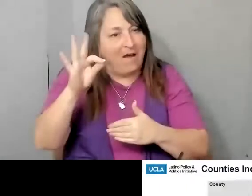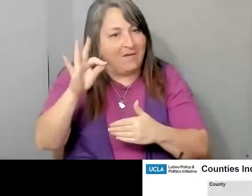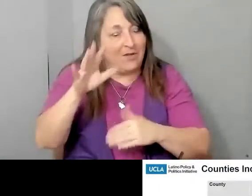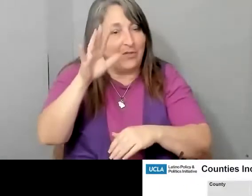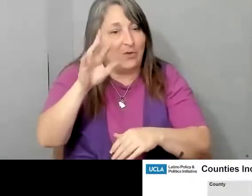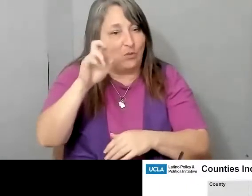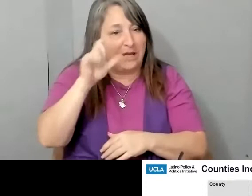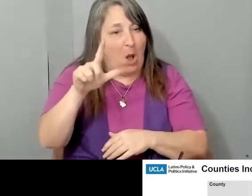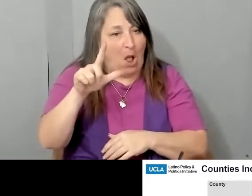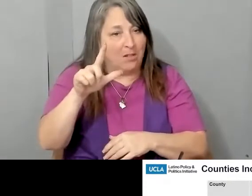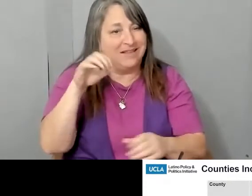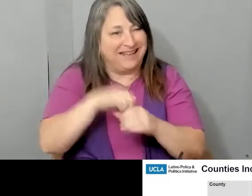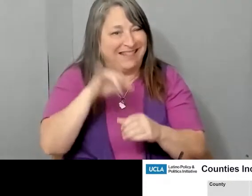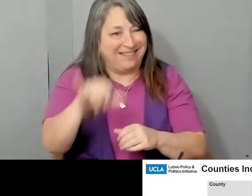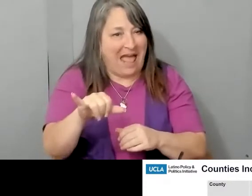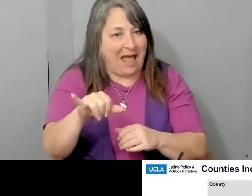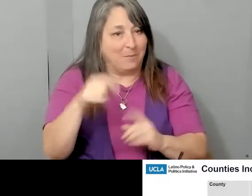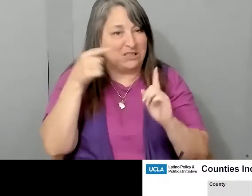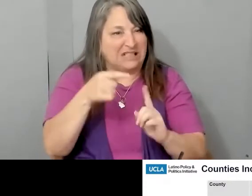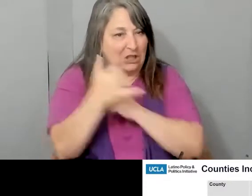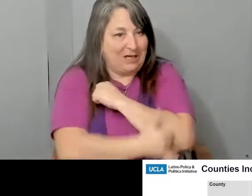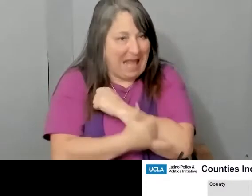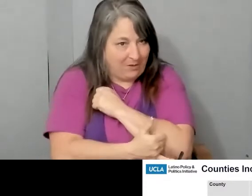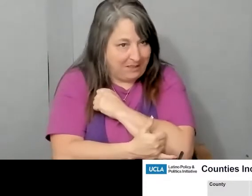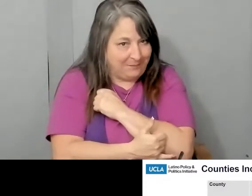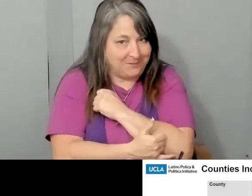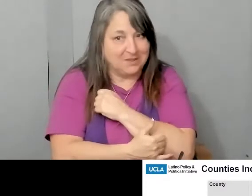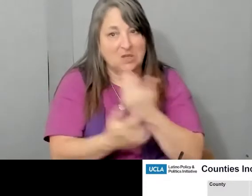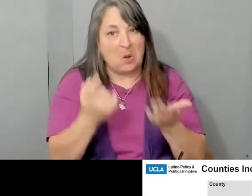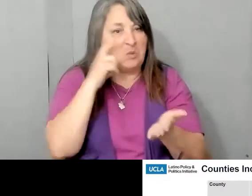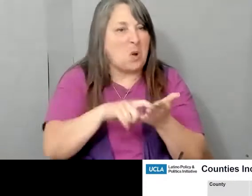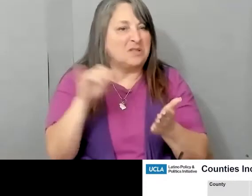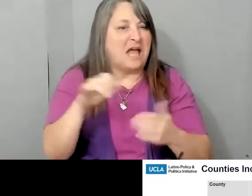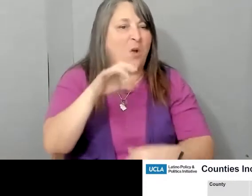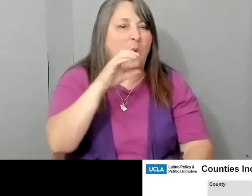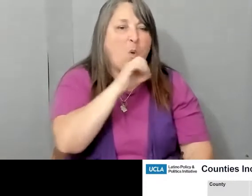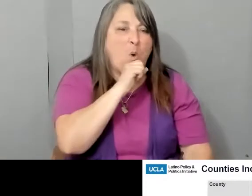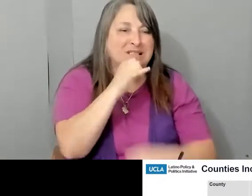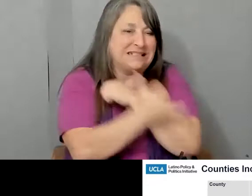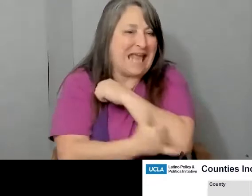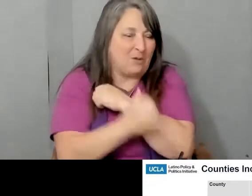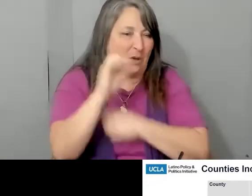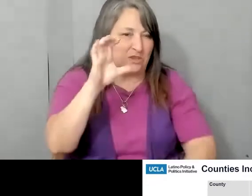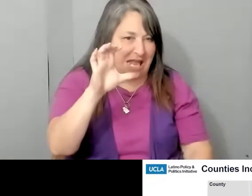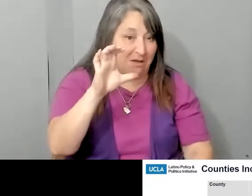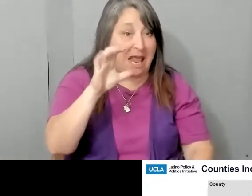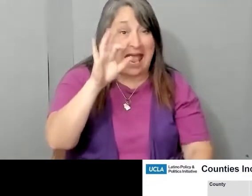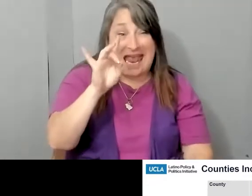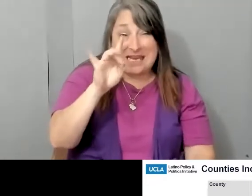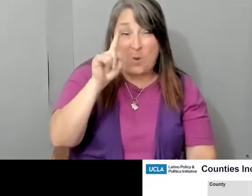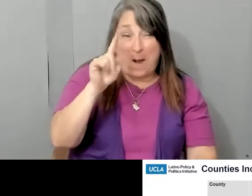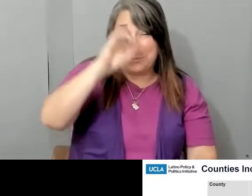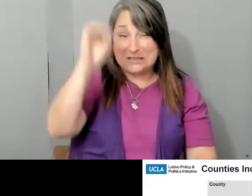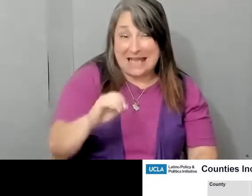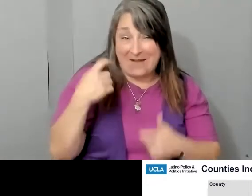county. So if I could just point your attention to a place like Orange County, where 81% of Latino voters voted no to